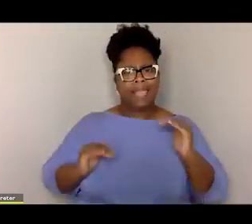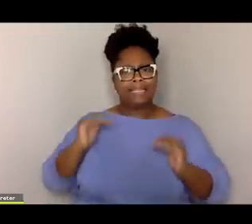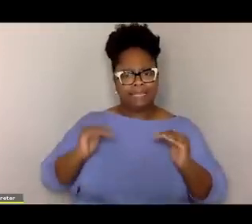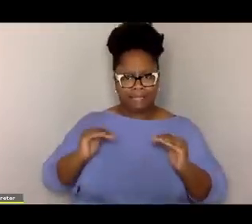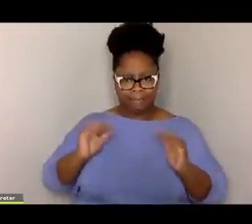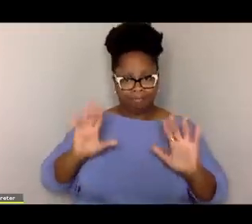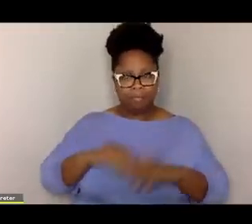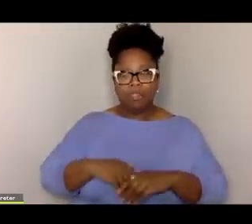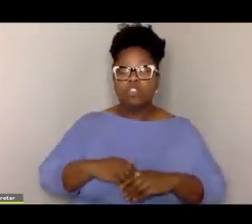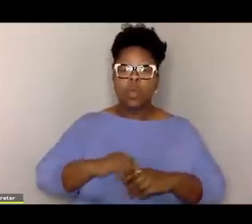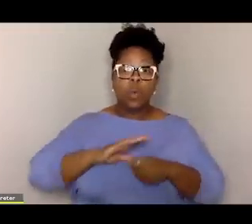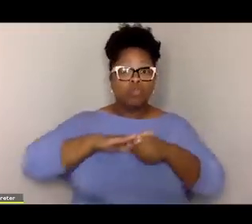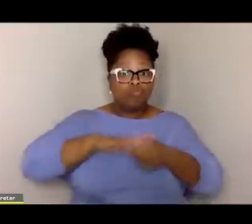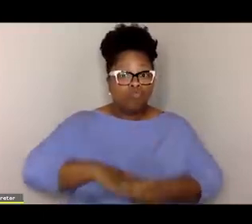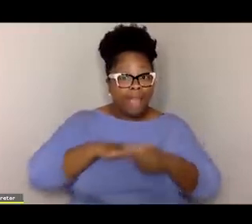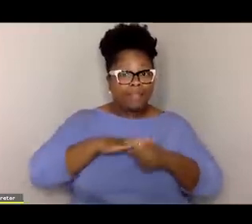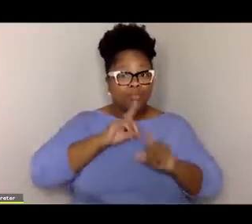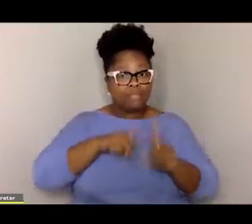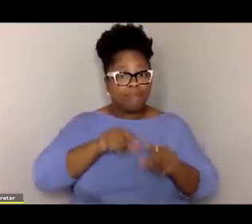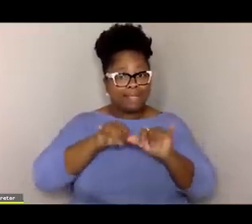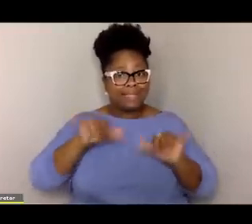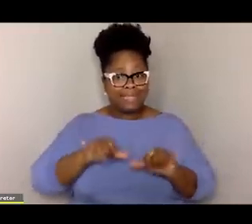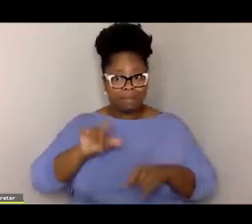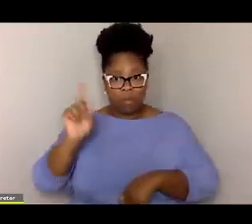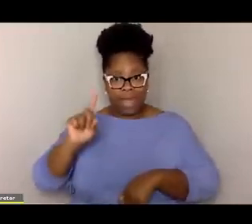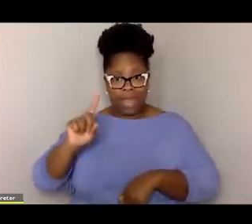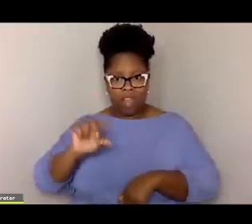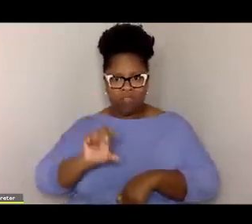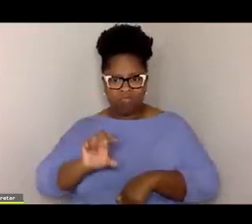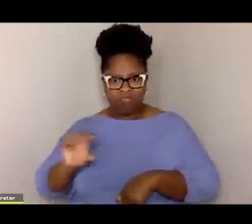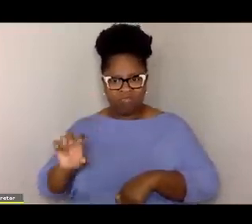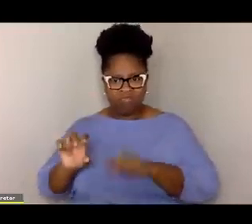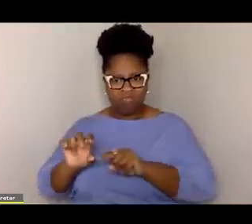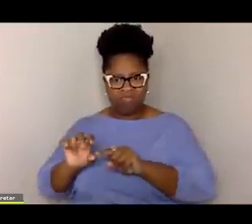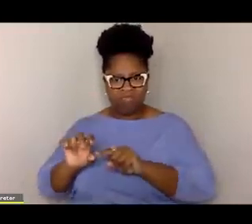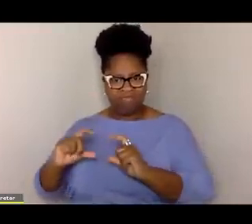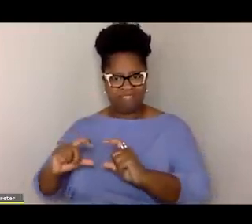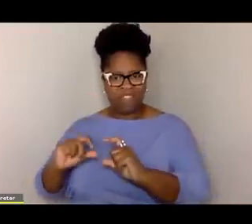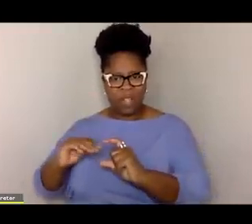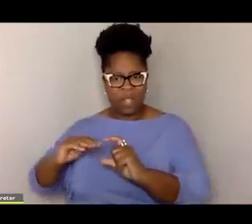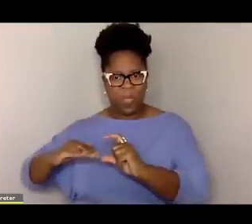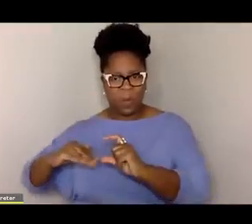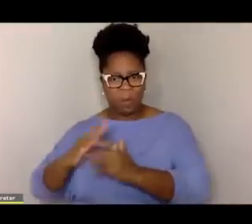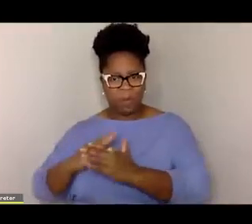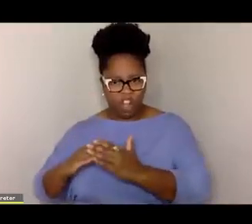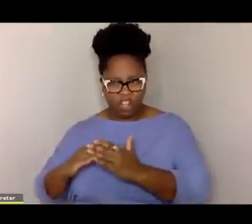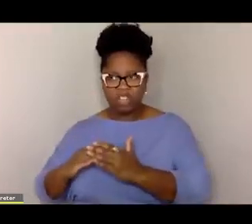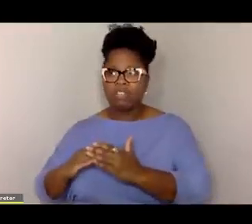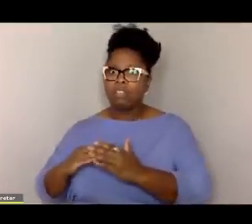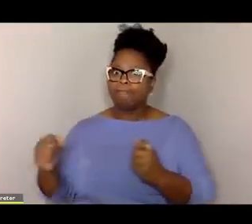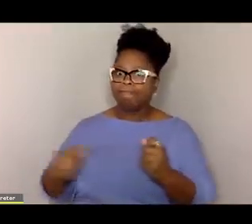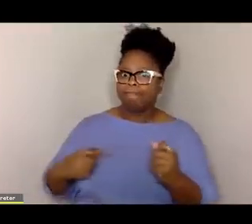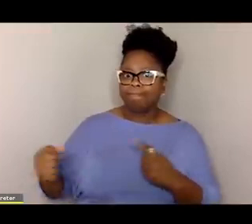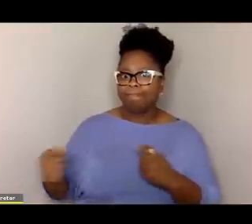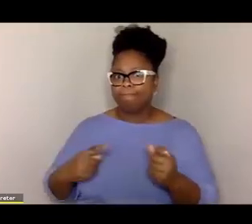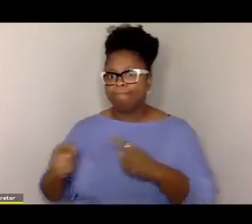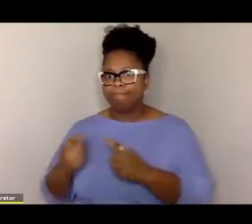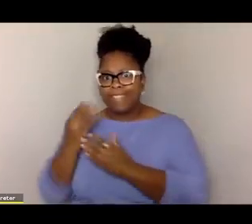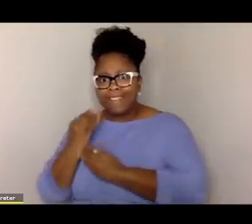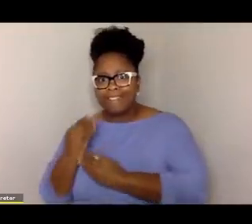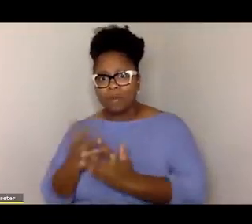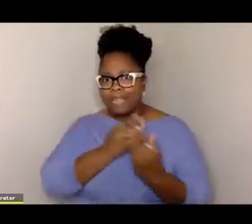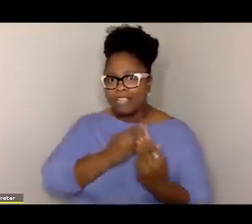And so these stress response systems that I kind of talked about that are in the lower part of the brain, they're continually getting information from